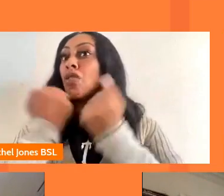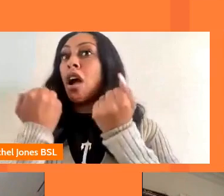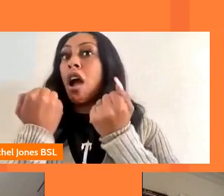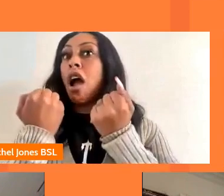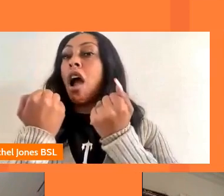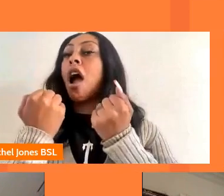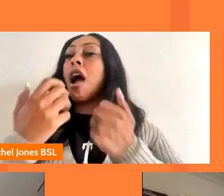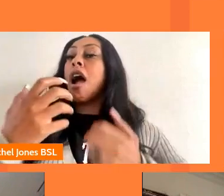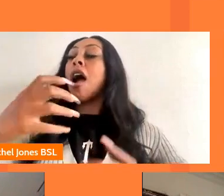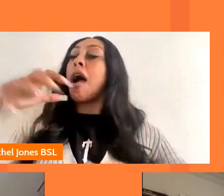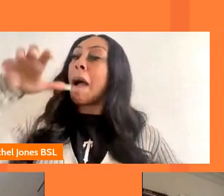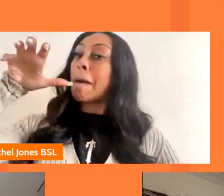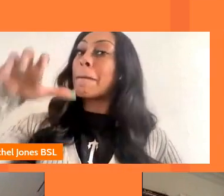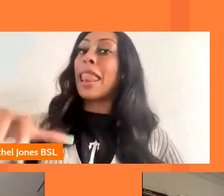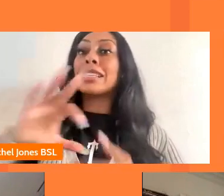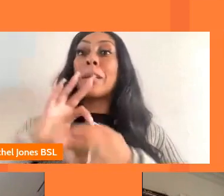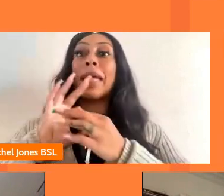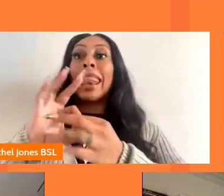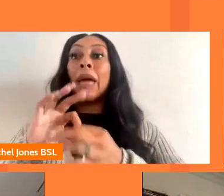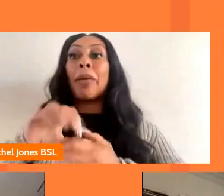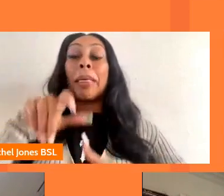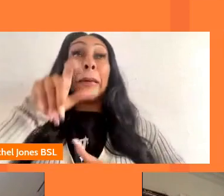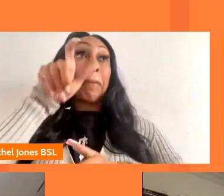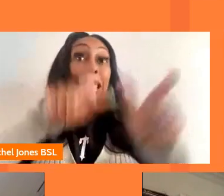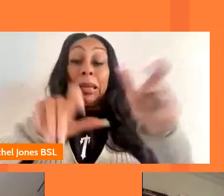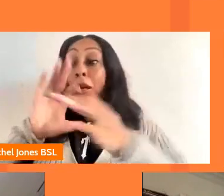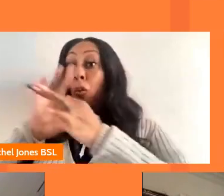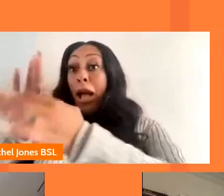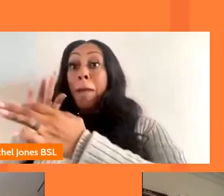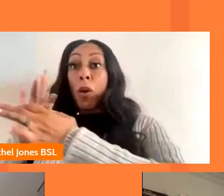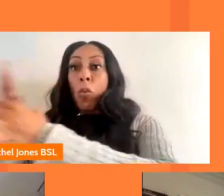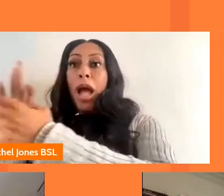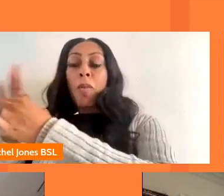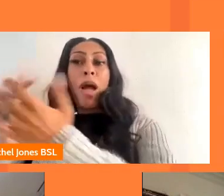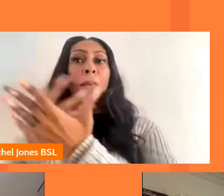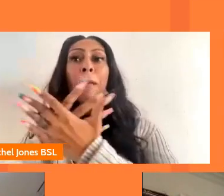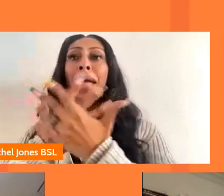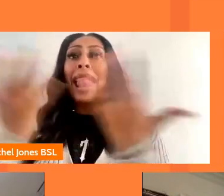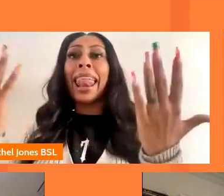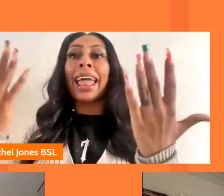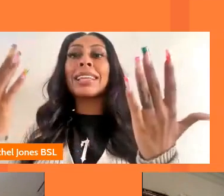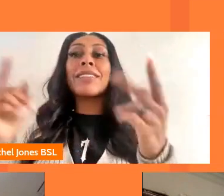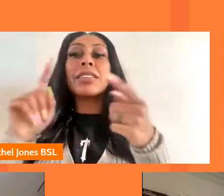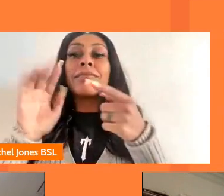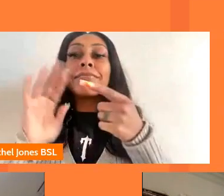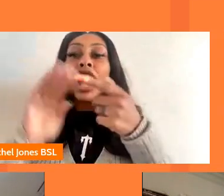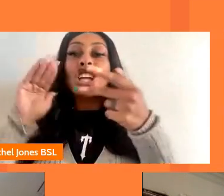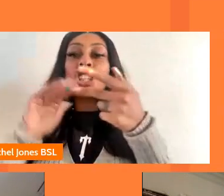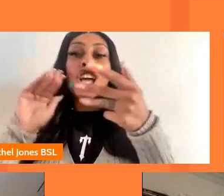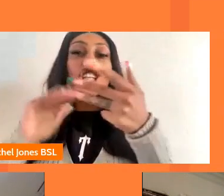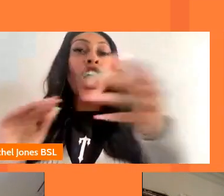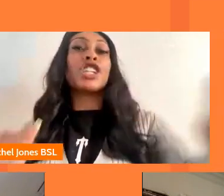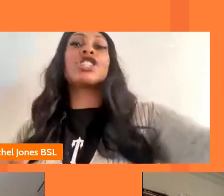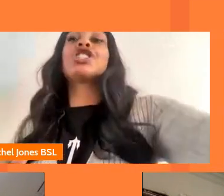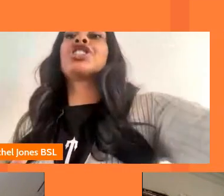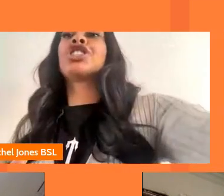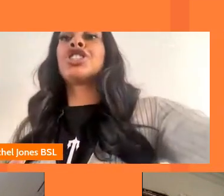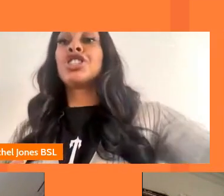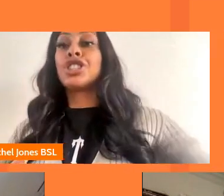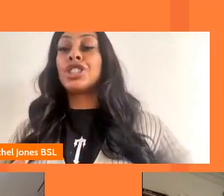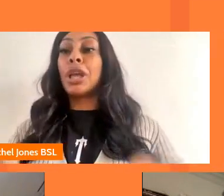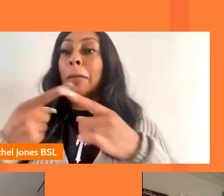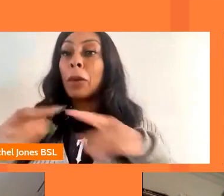place but resonated with people on so many levels because of of the of those touch points you know um music